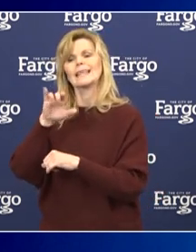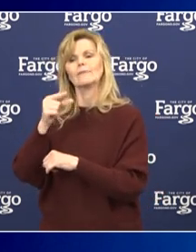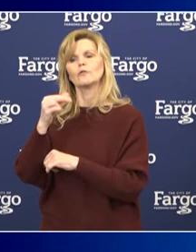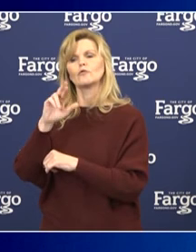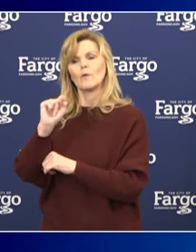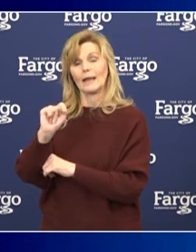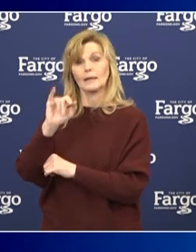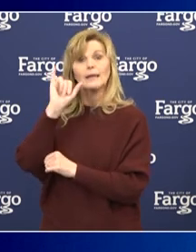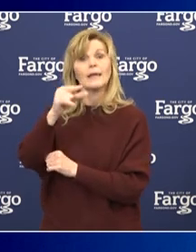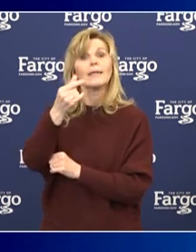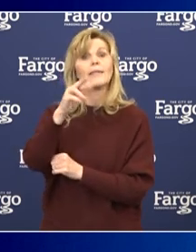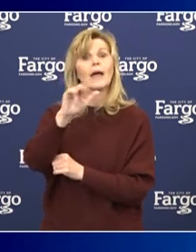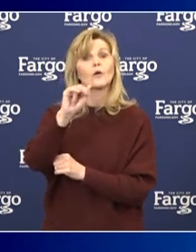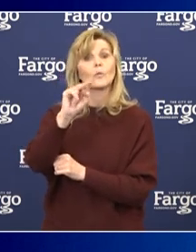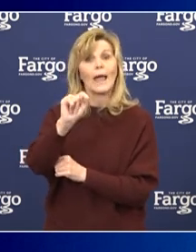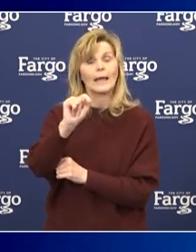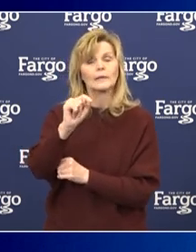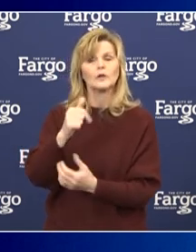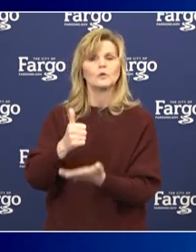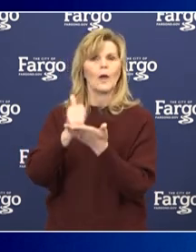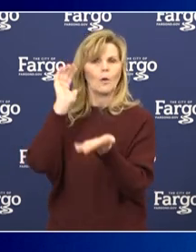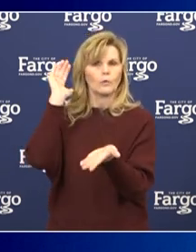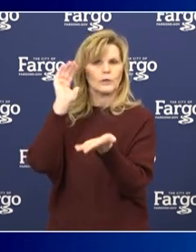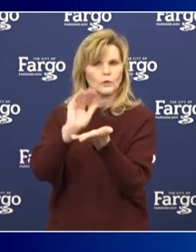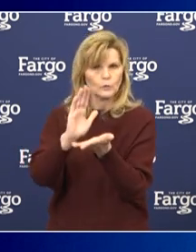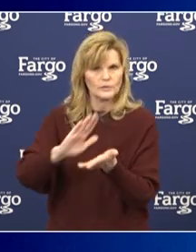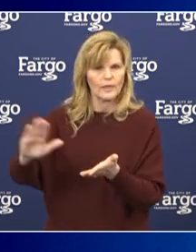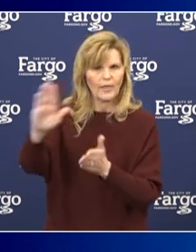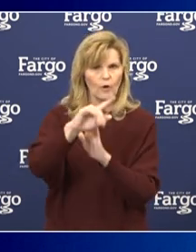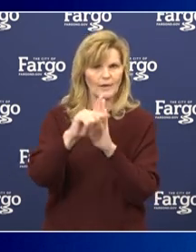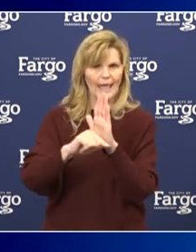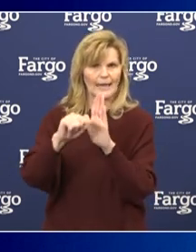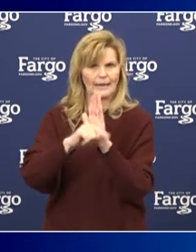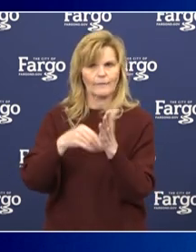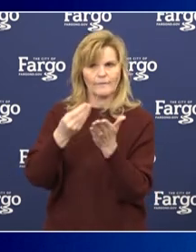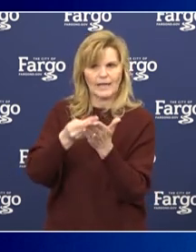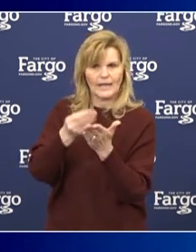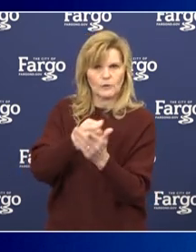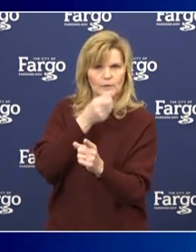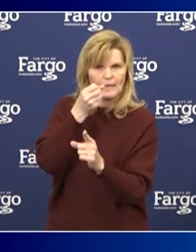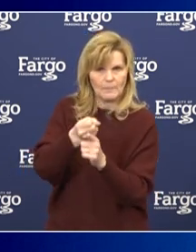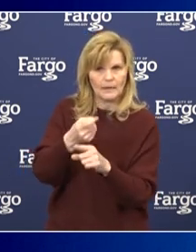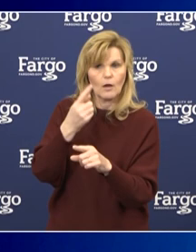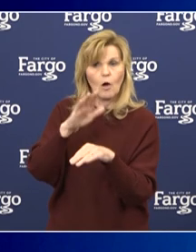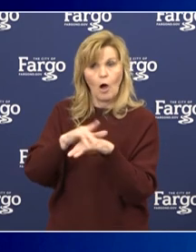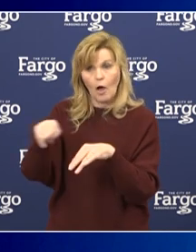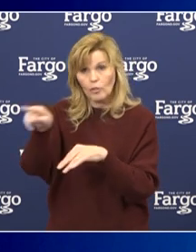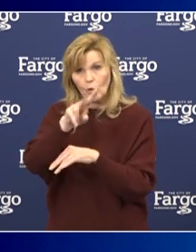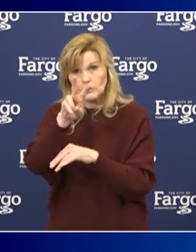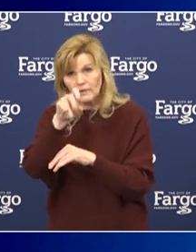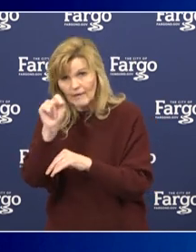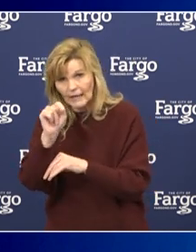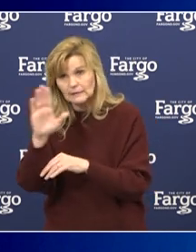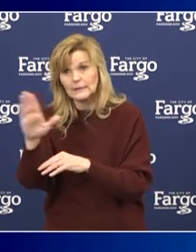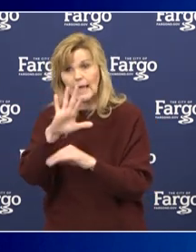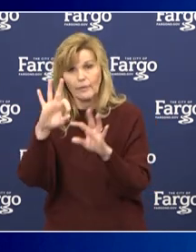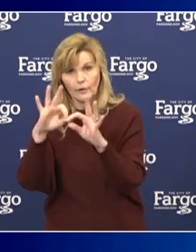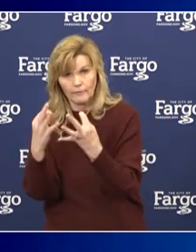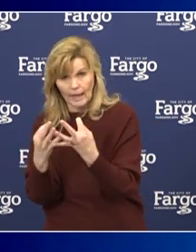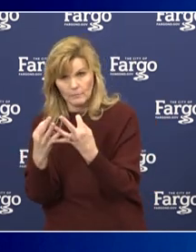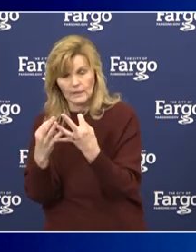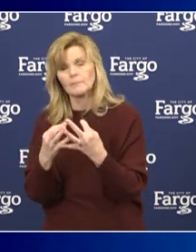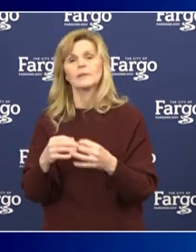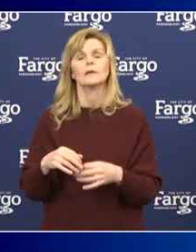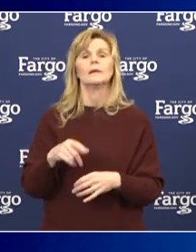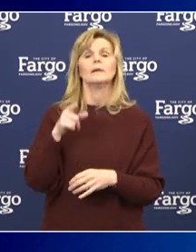purpose of this grant is to mitigate the negative effects and economic impact on veterans and their families. Applicants must be a